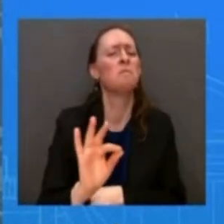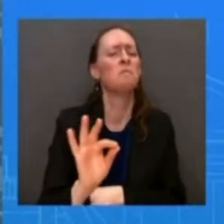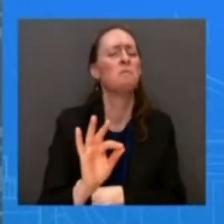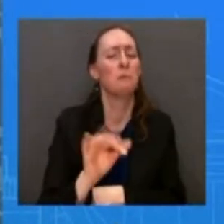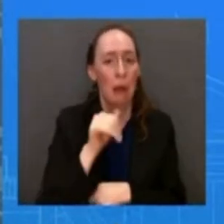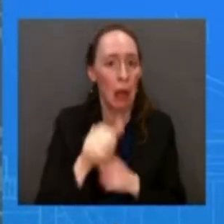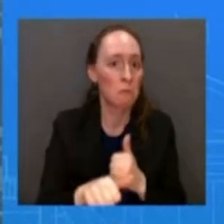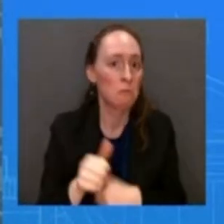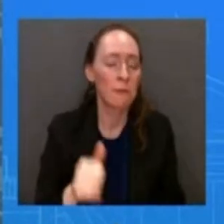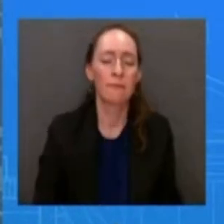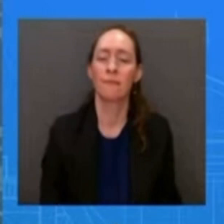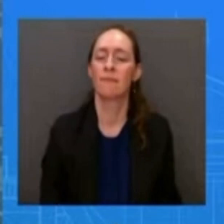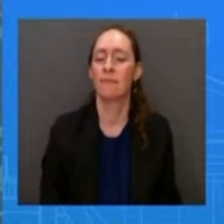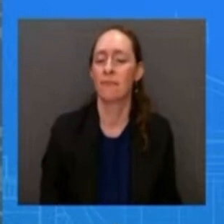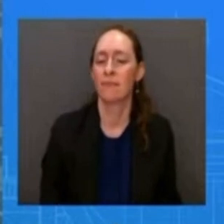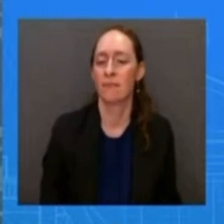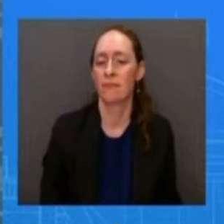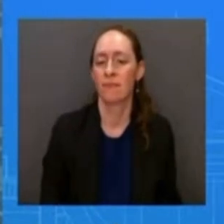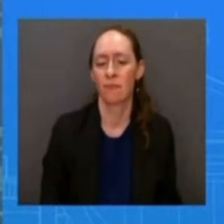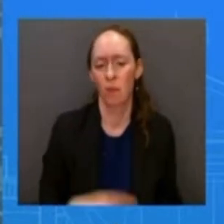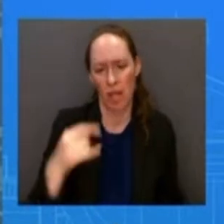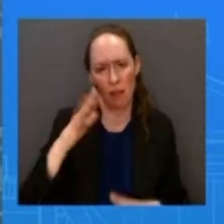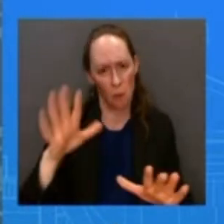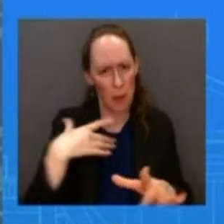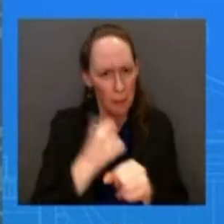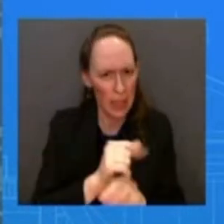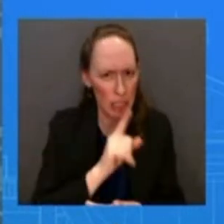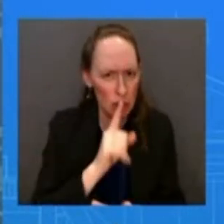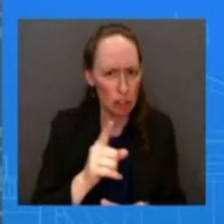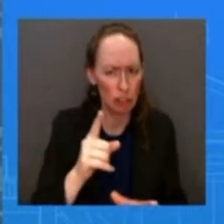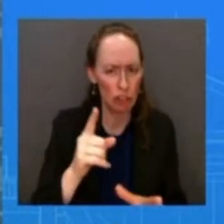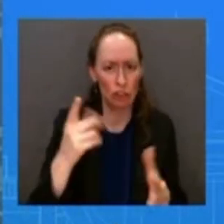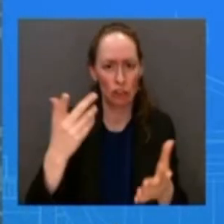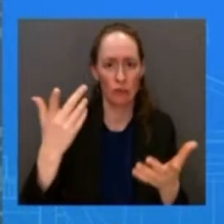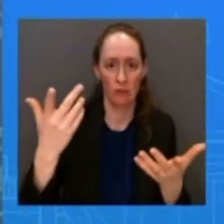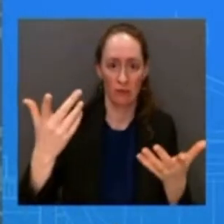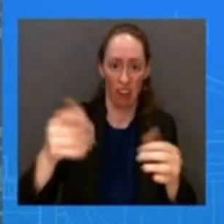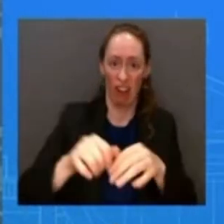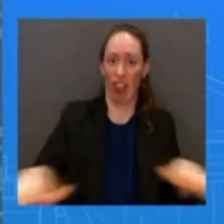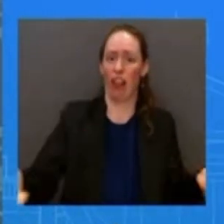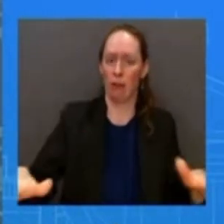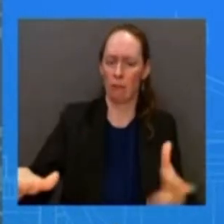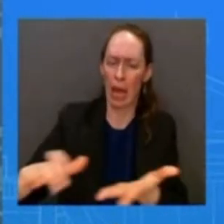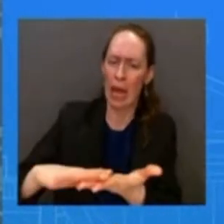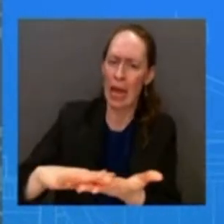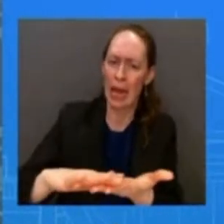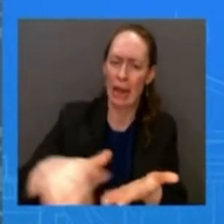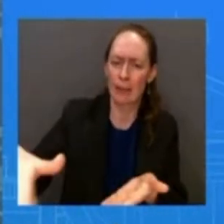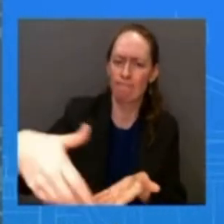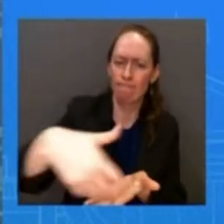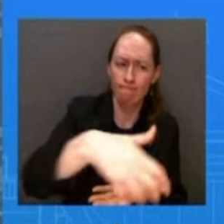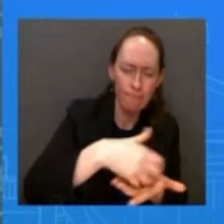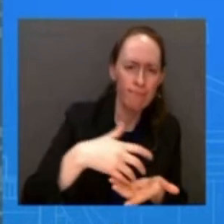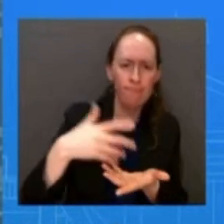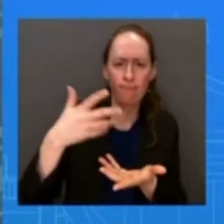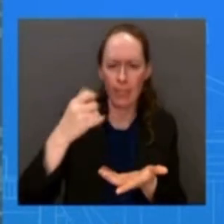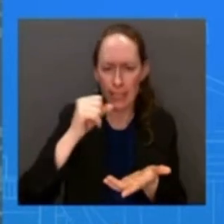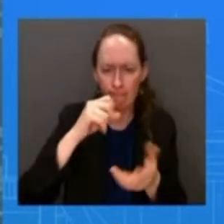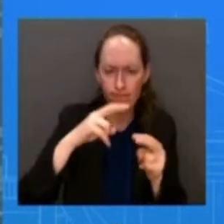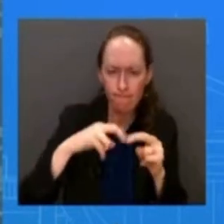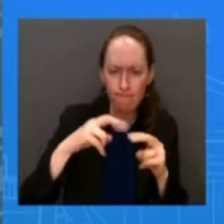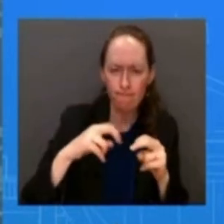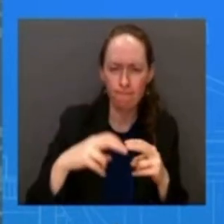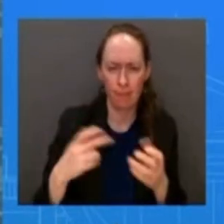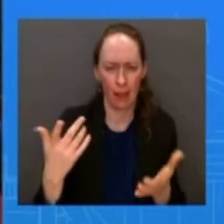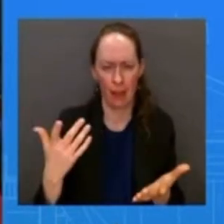can actually or the debris from the objects just to be more clear so we can get a sense of what uh what uh what the objects were for certain and